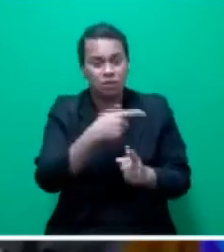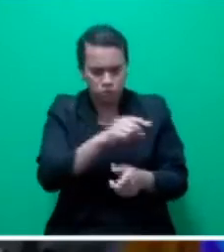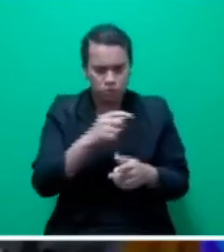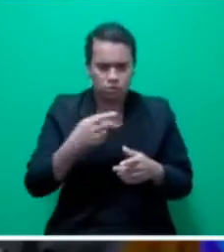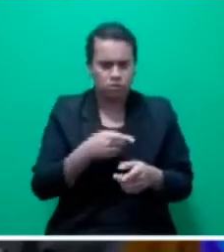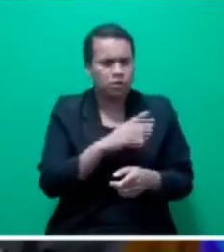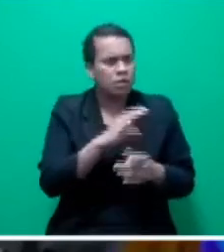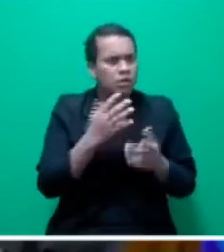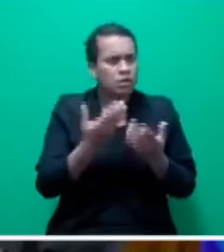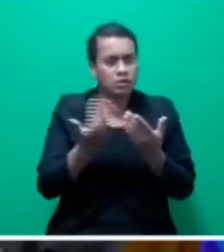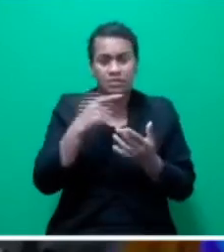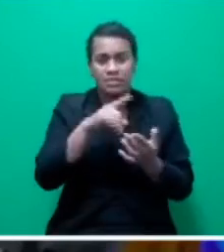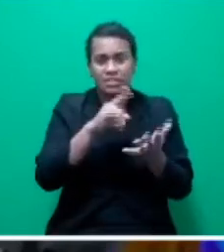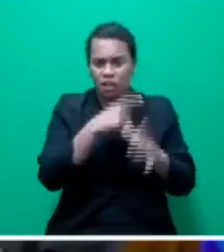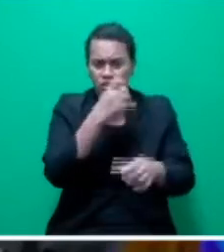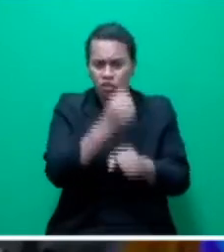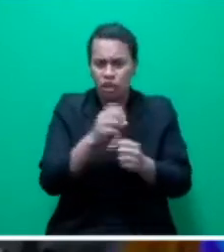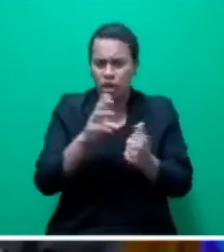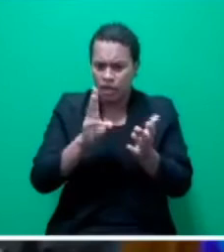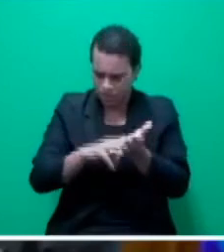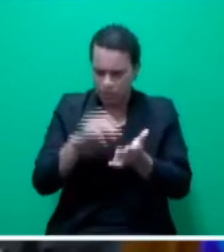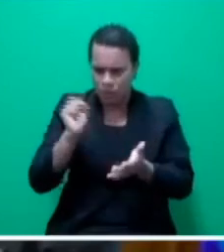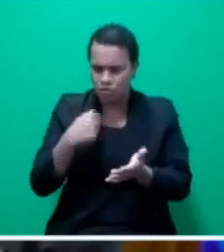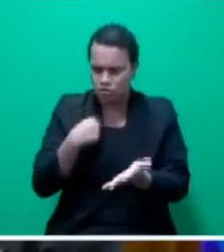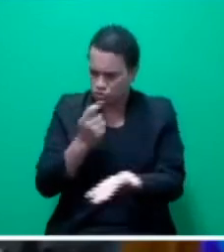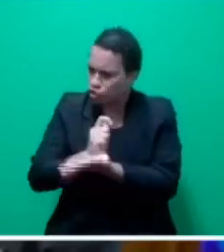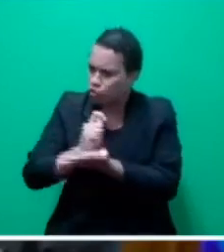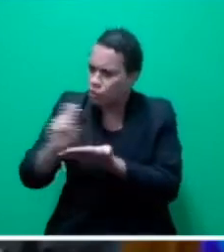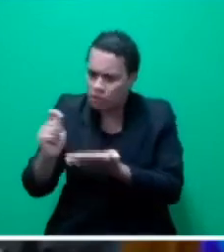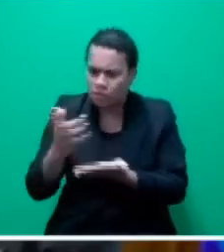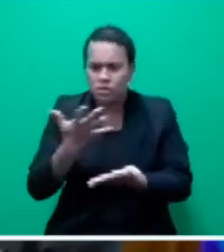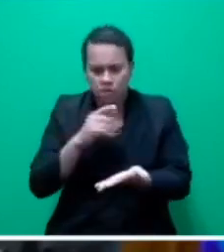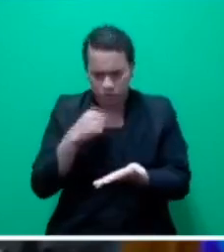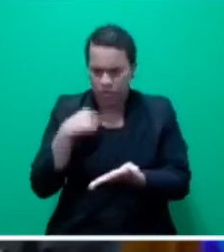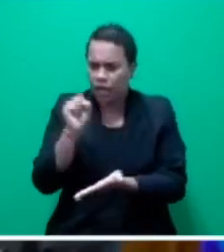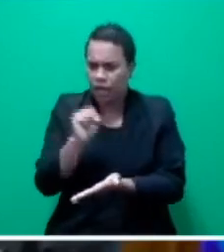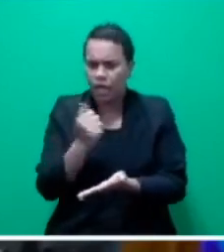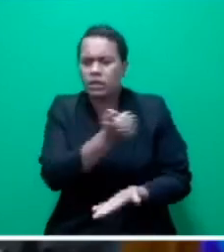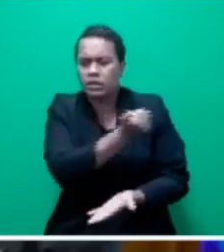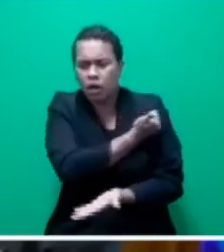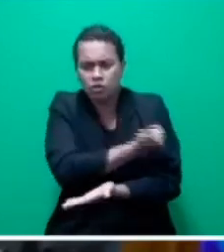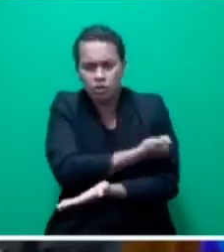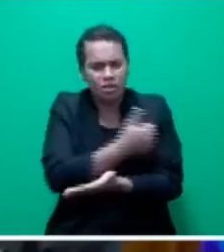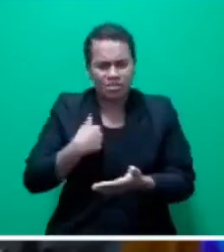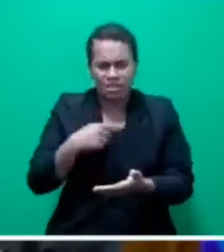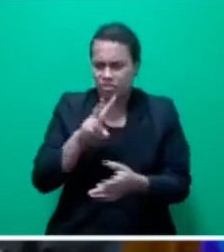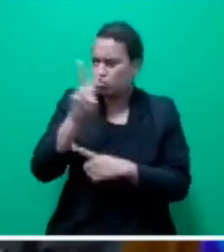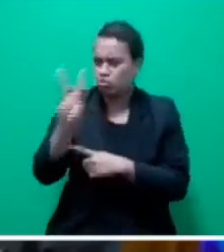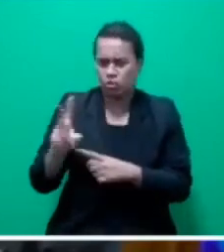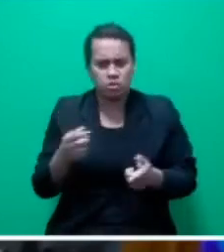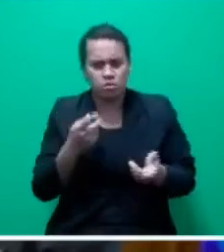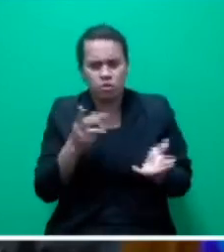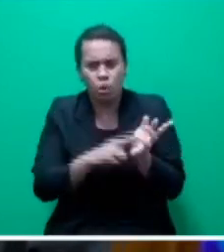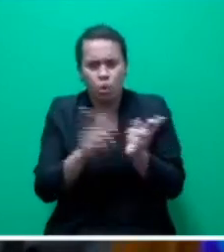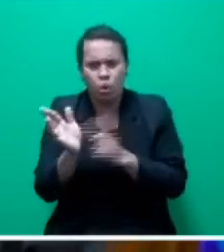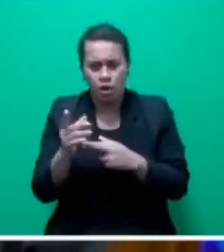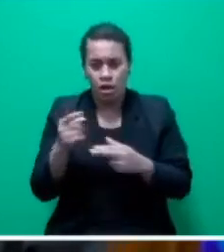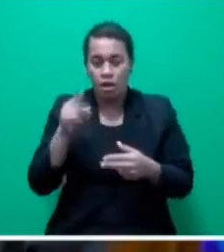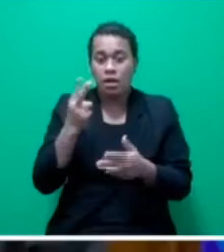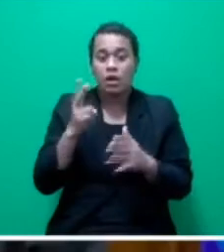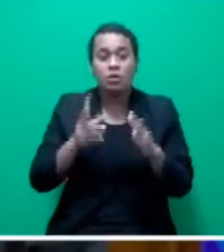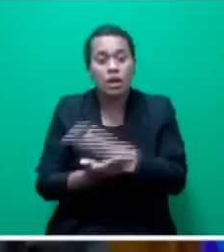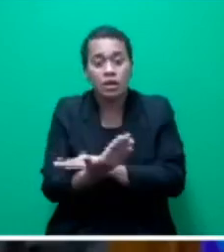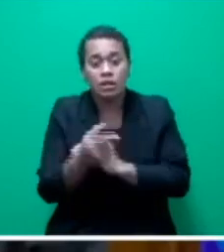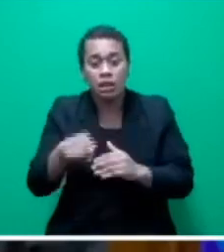annual general meeting. We are transparent and accountable, and we're not a two-man rule who, under the Fiji First Constitution, are the only